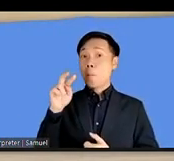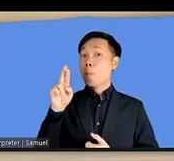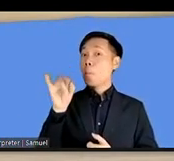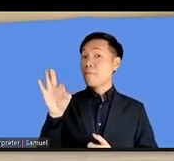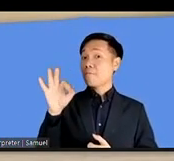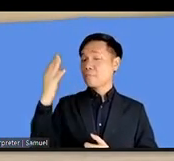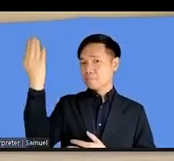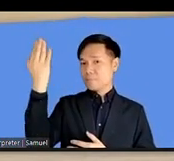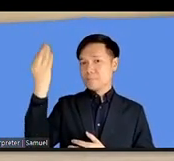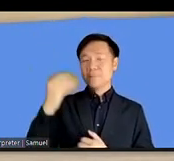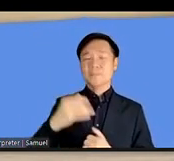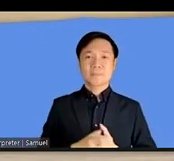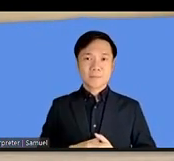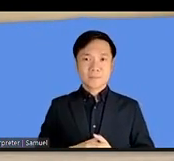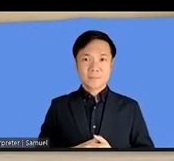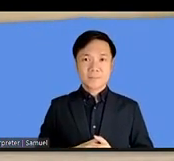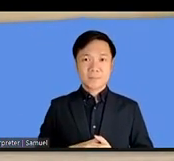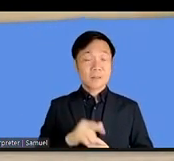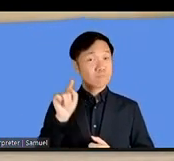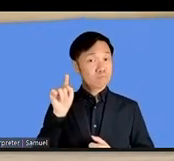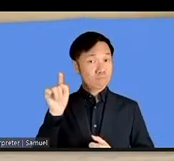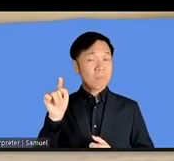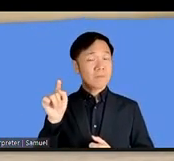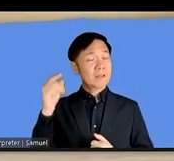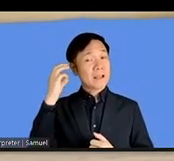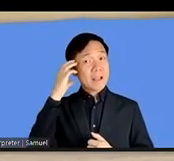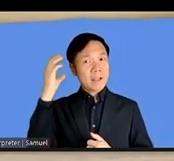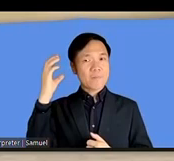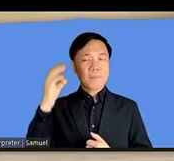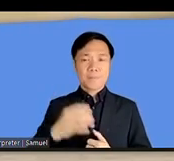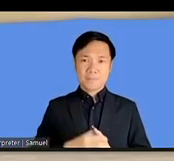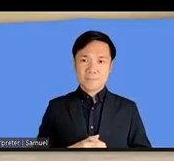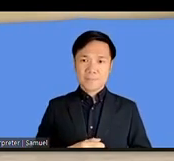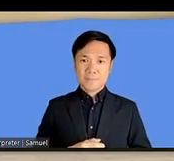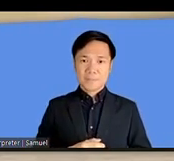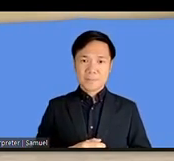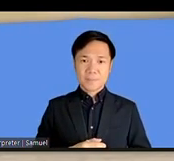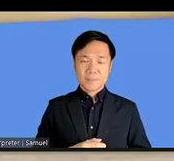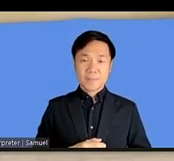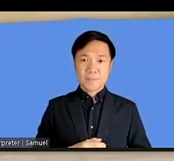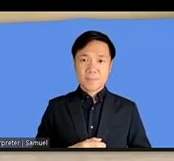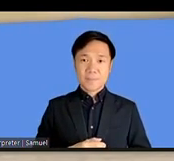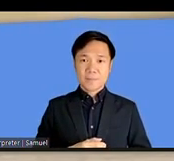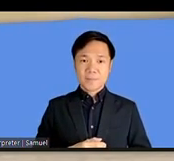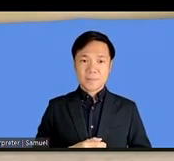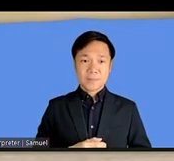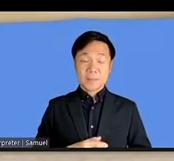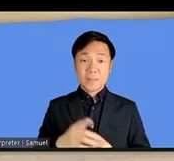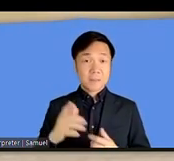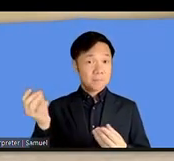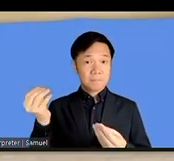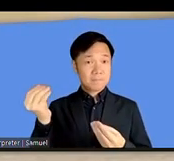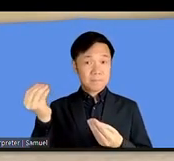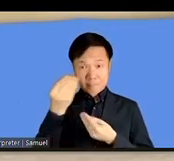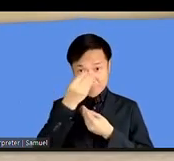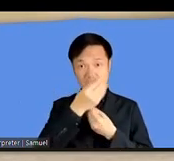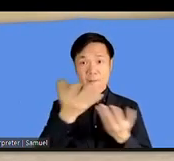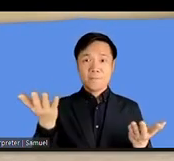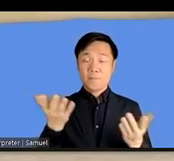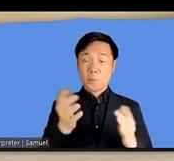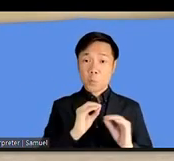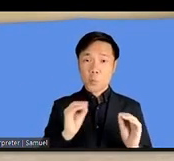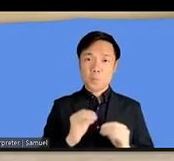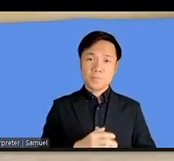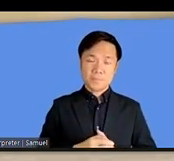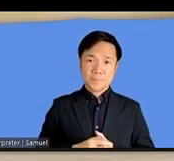up to the states but one of the other things that i think he also did not mention is that many